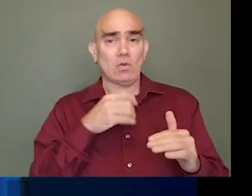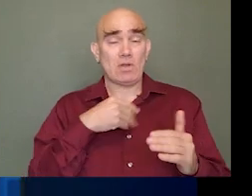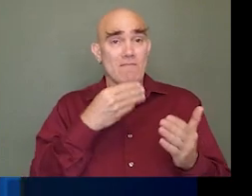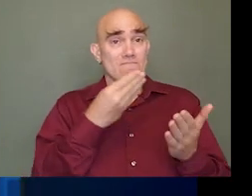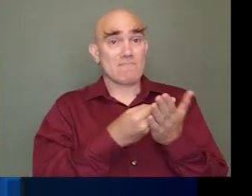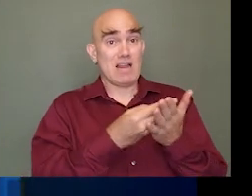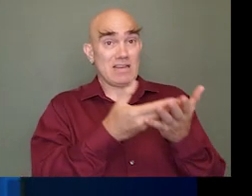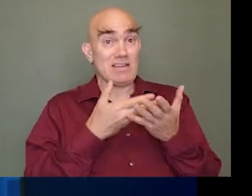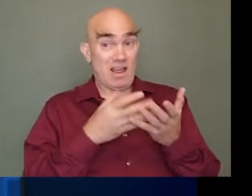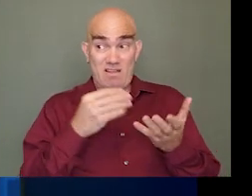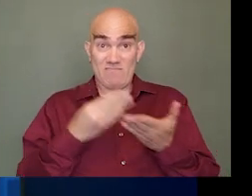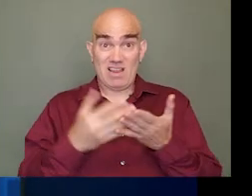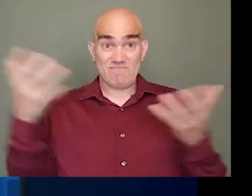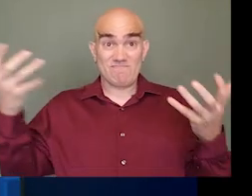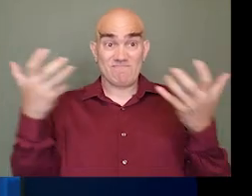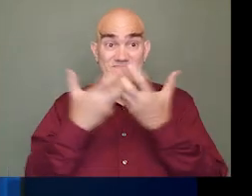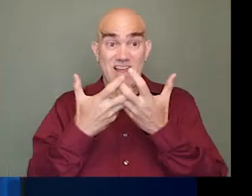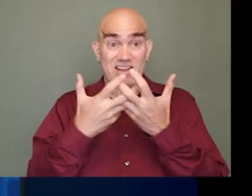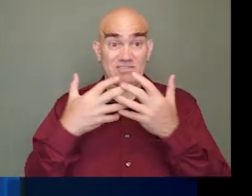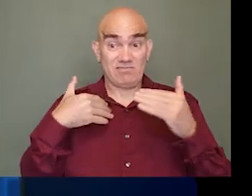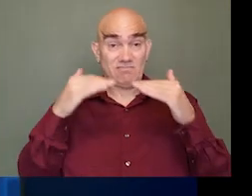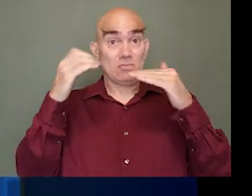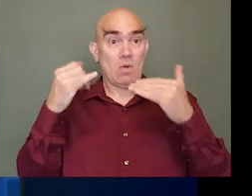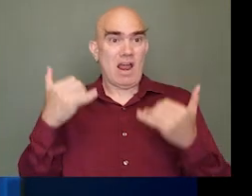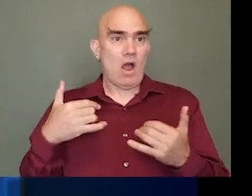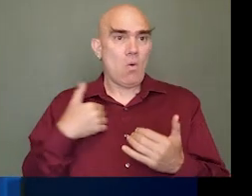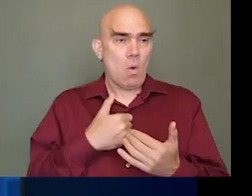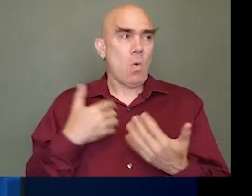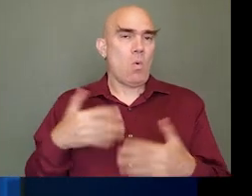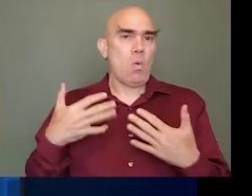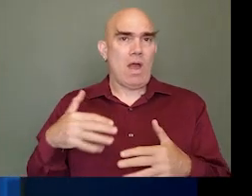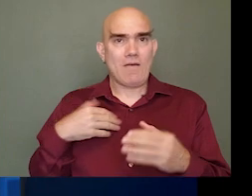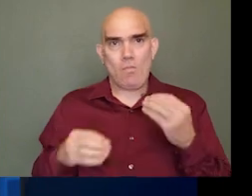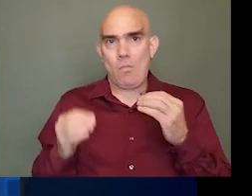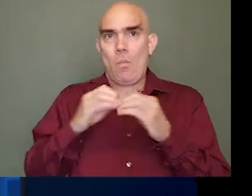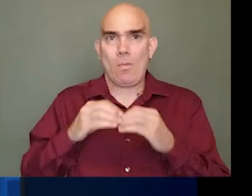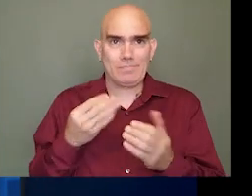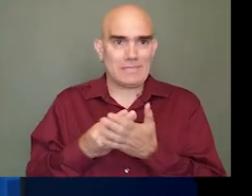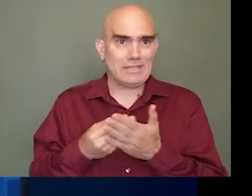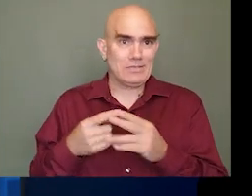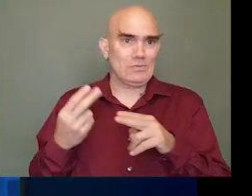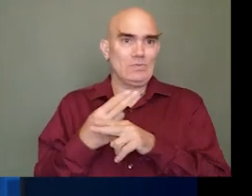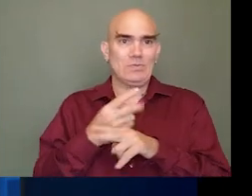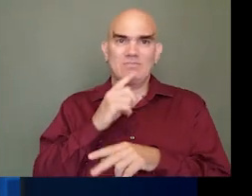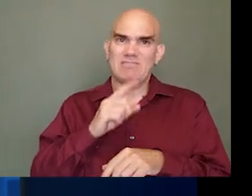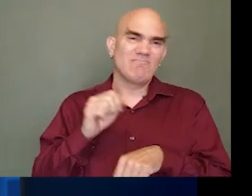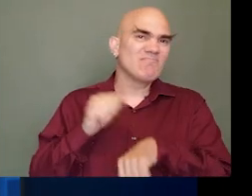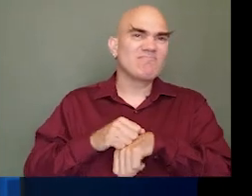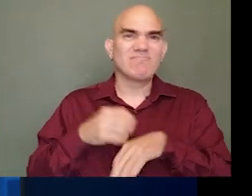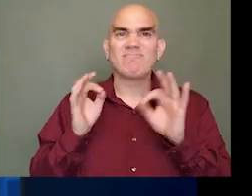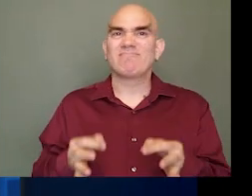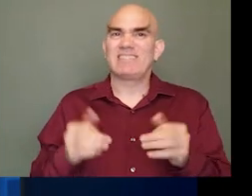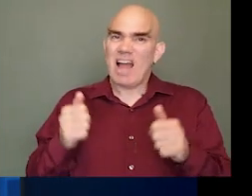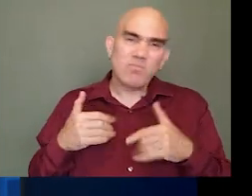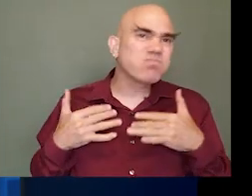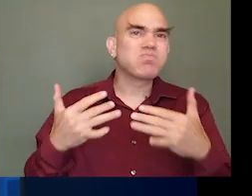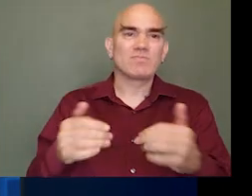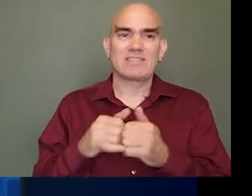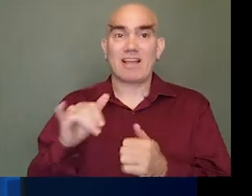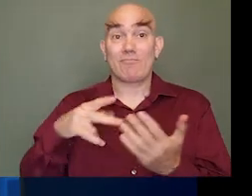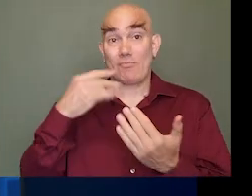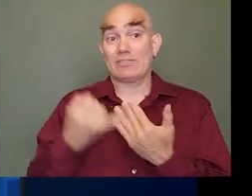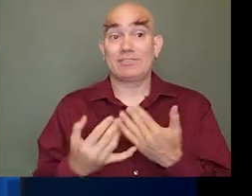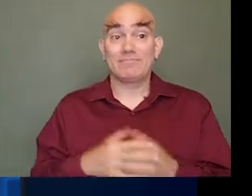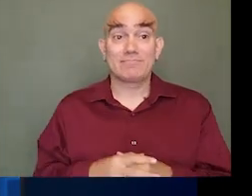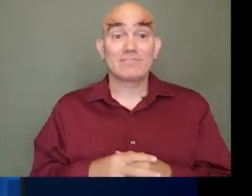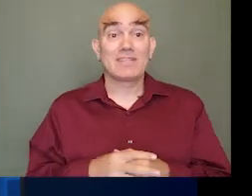match. So now that we've won this additional money, we can use that money to match the money, and